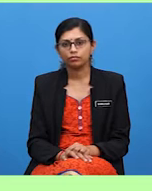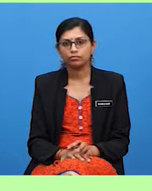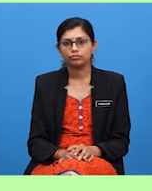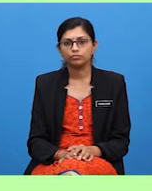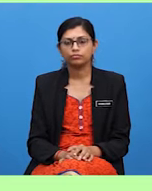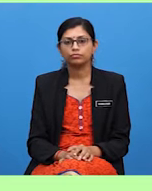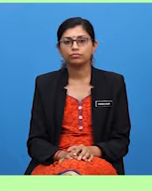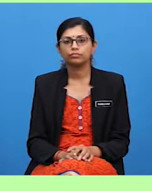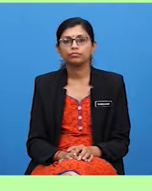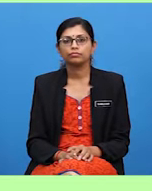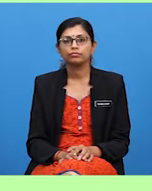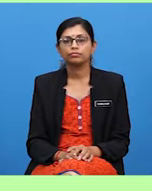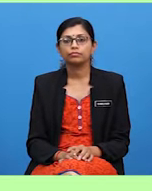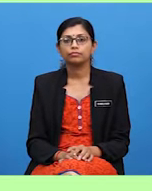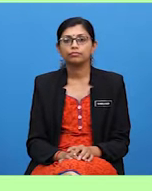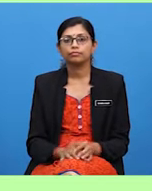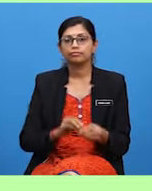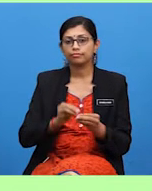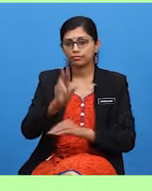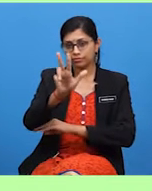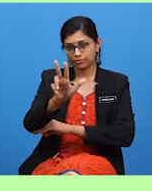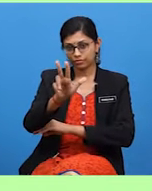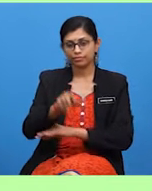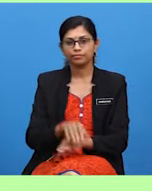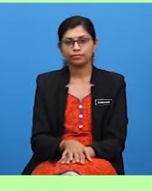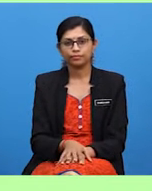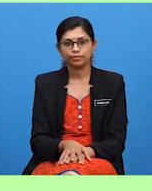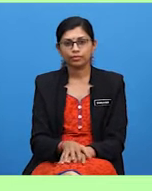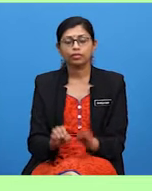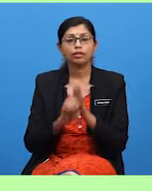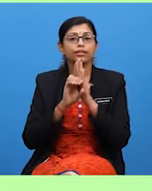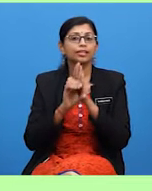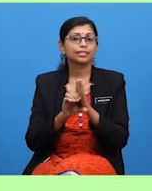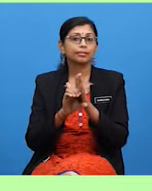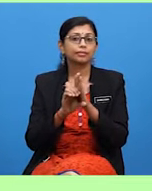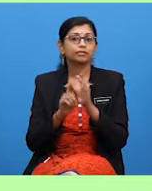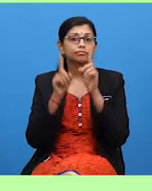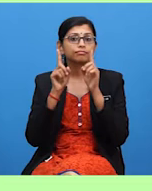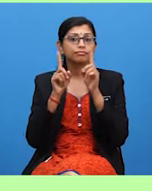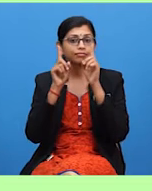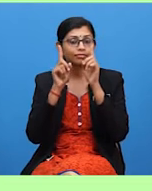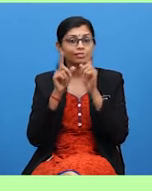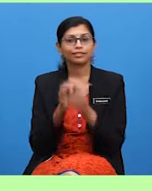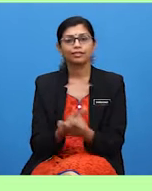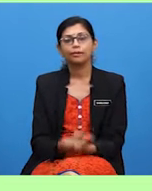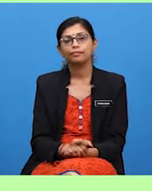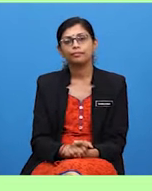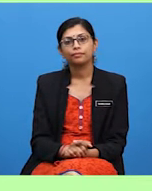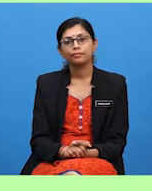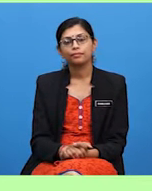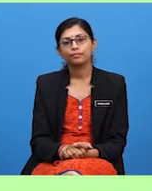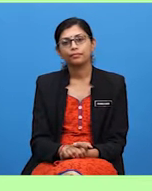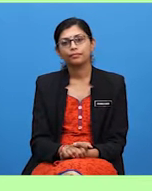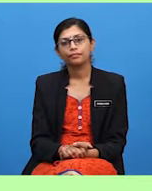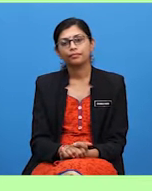I'd rather, or I'd prefer to... I'd rather do